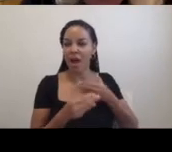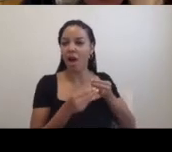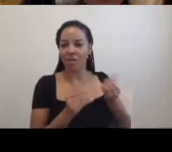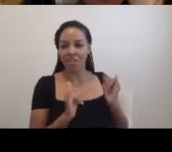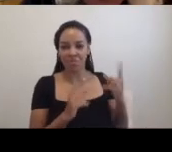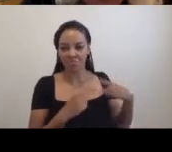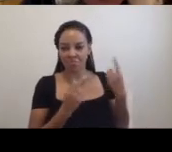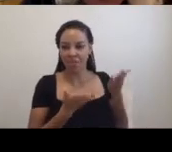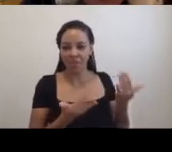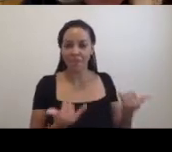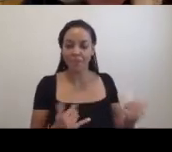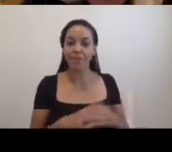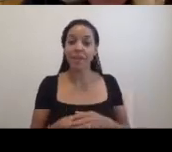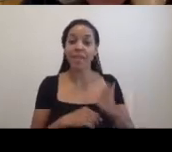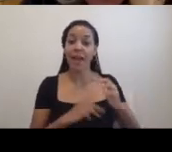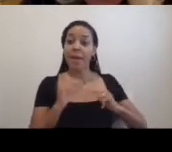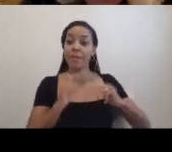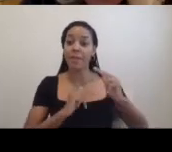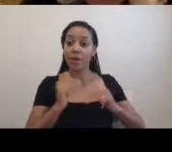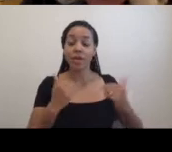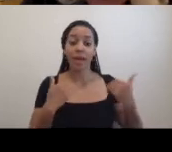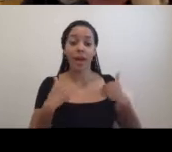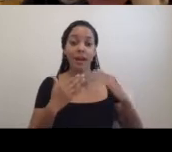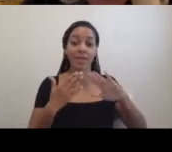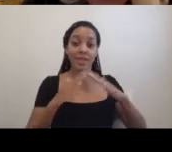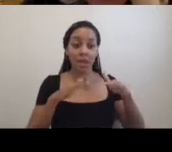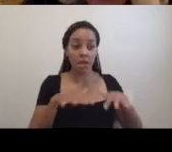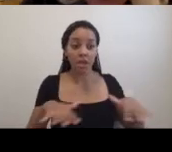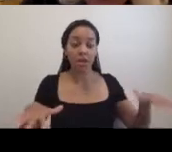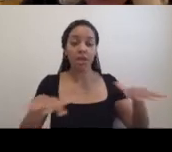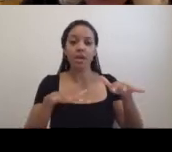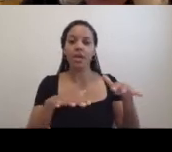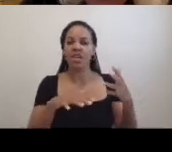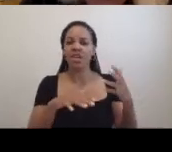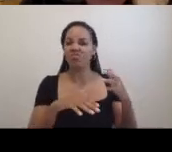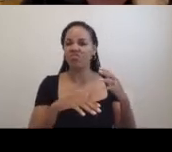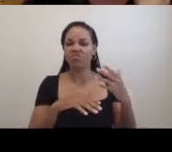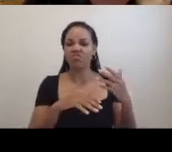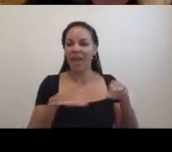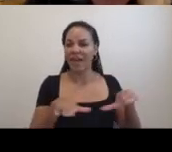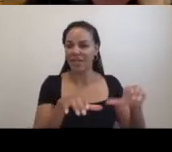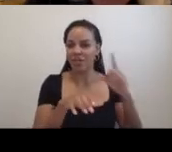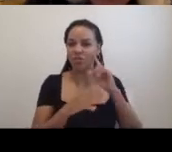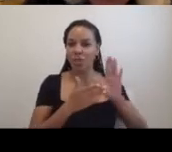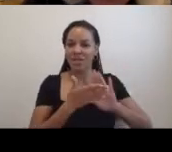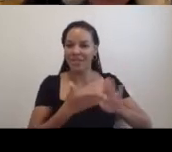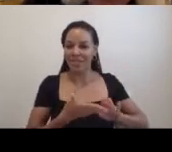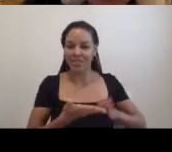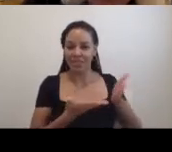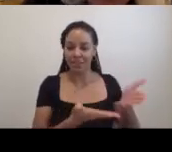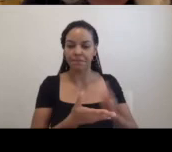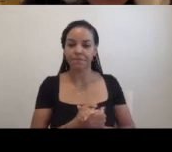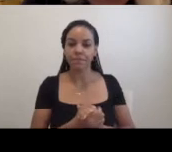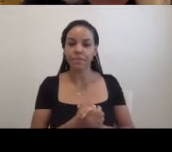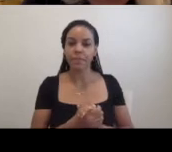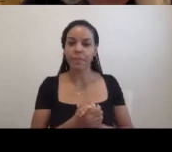building houses citywide ancillary headquarters activities of sanitation, fresh